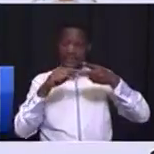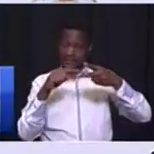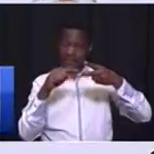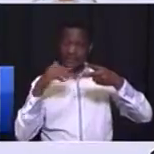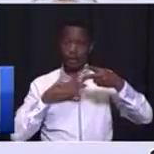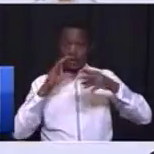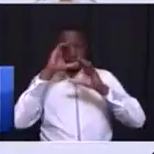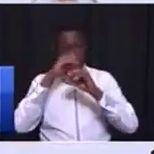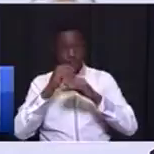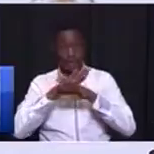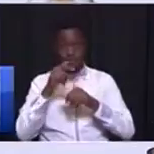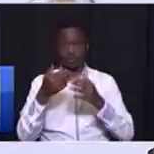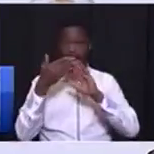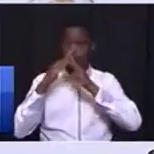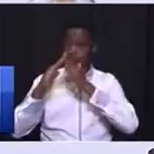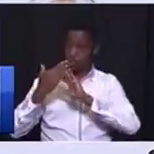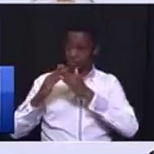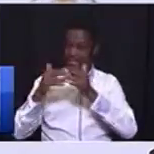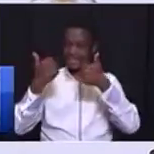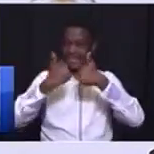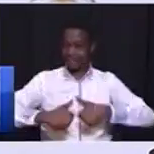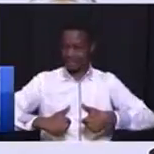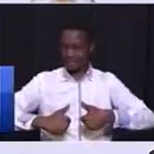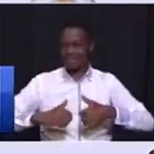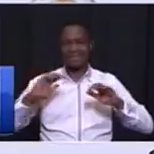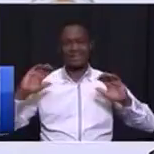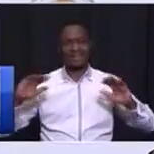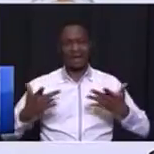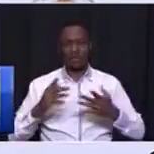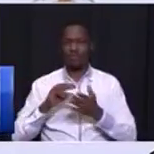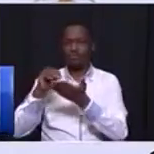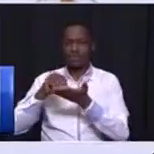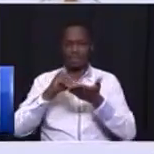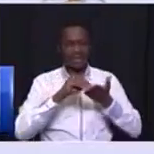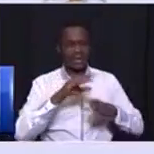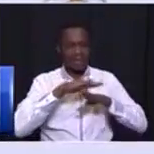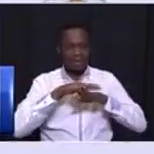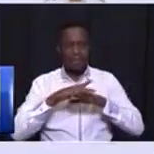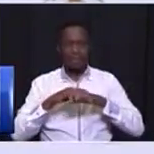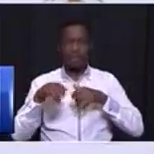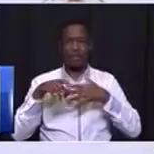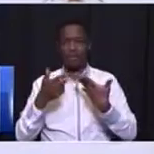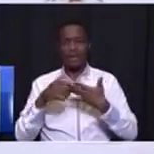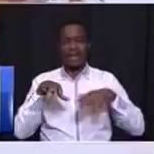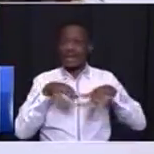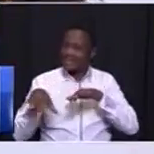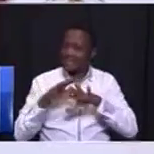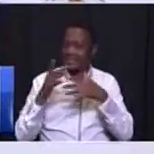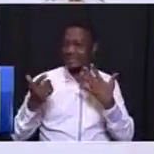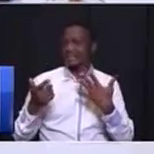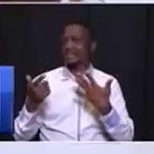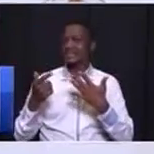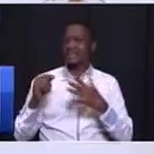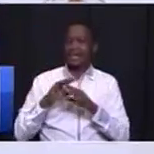want us to focus on community games. How do we bring more activities, sporting activities, and